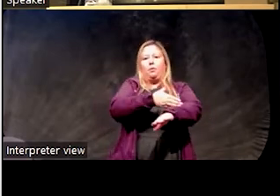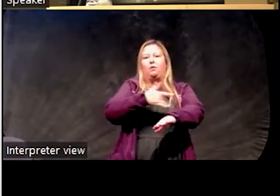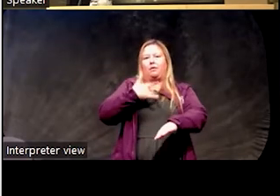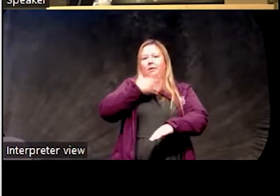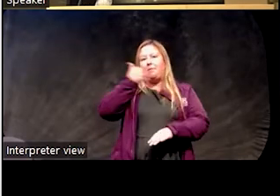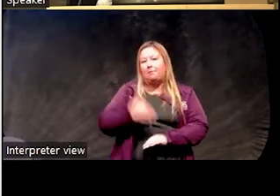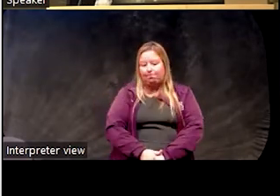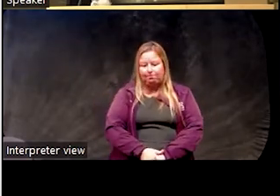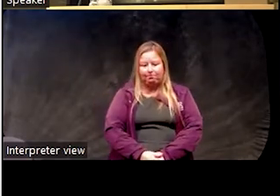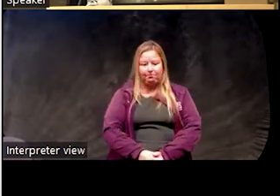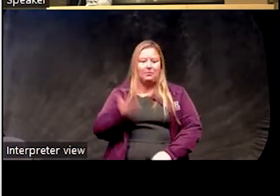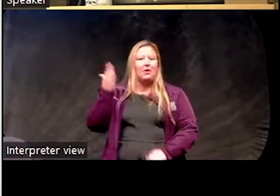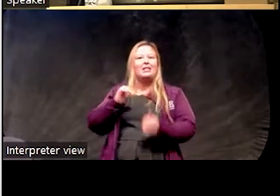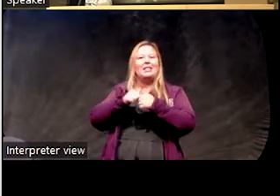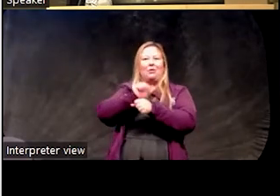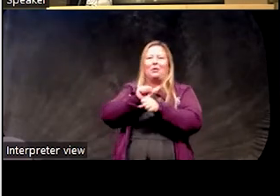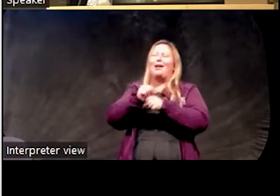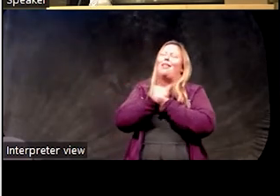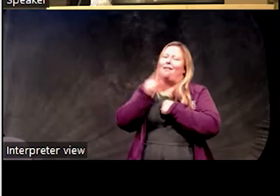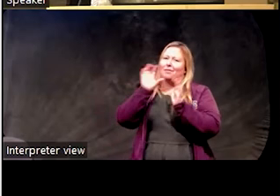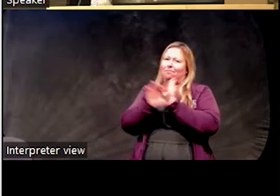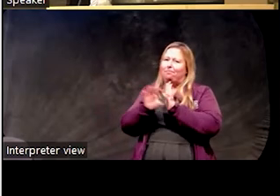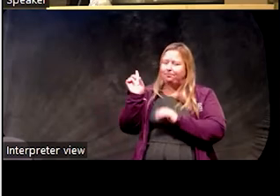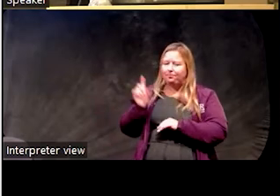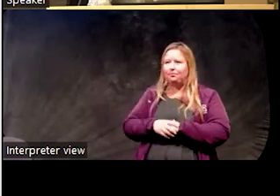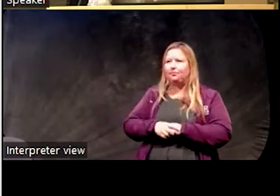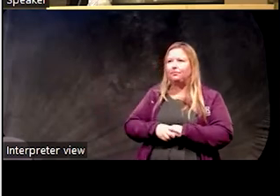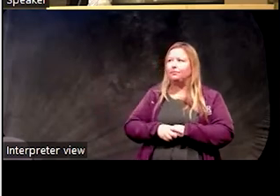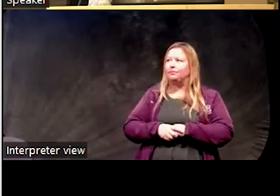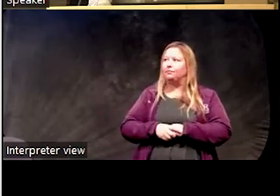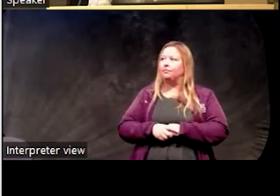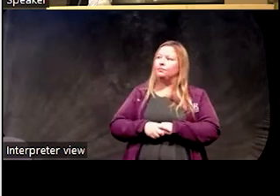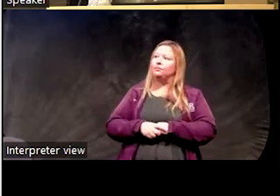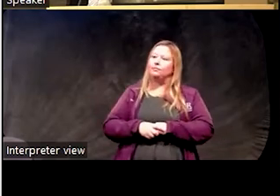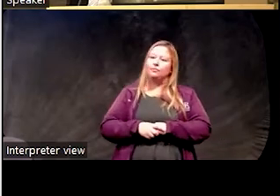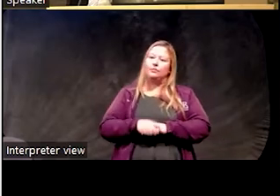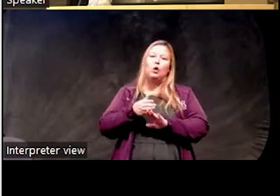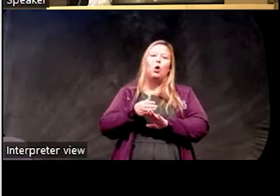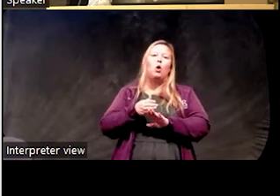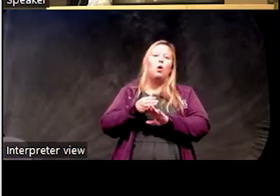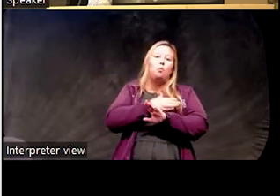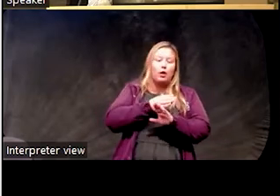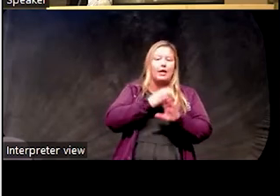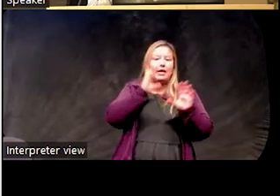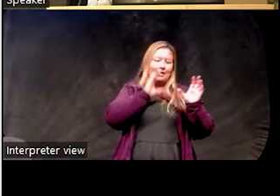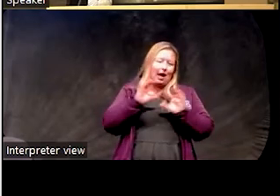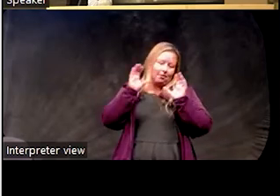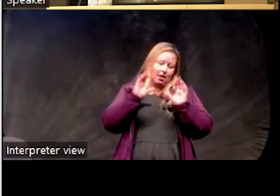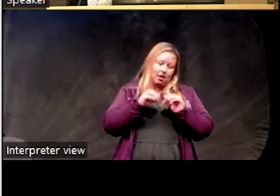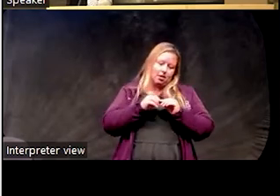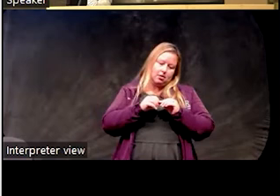So here's how sleep restriction works. I love this picture. So with pre-insomnia on this graph, you can see